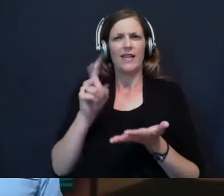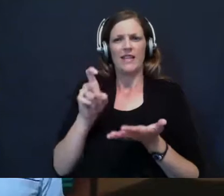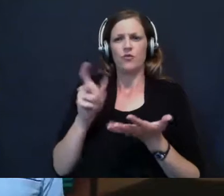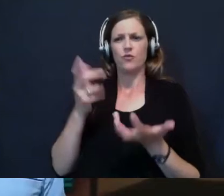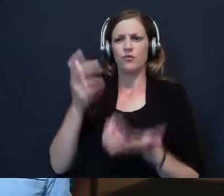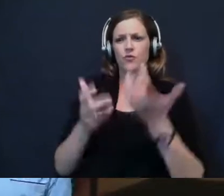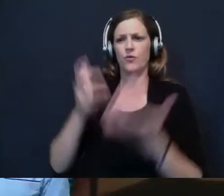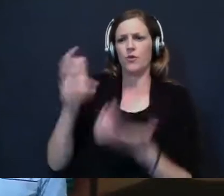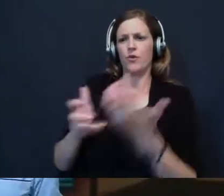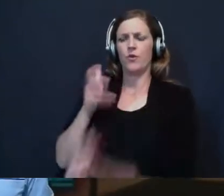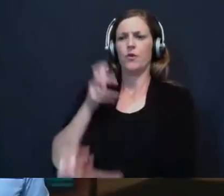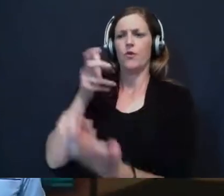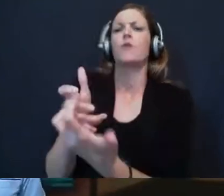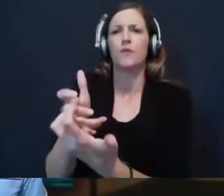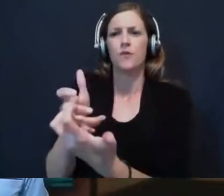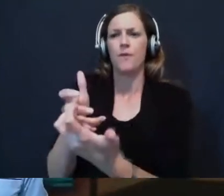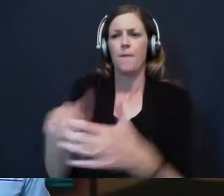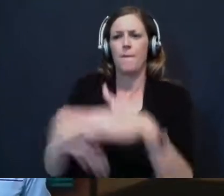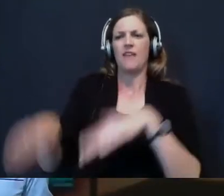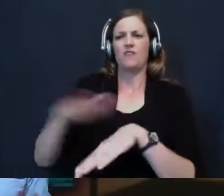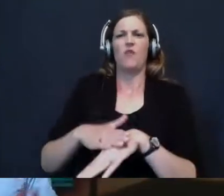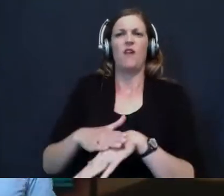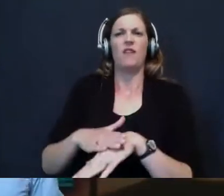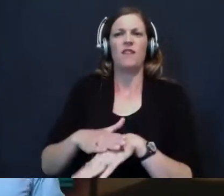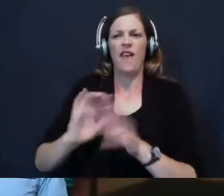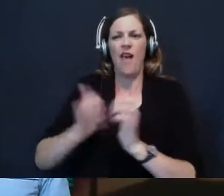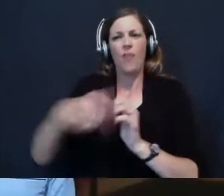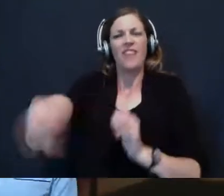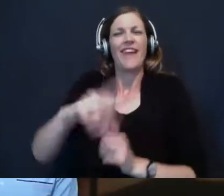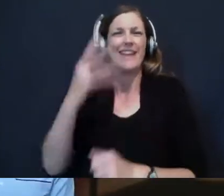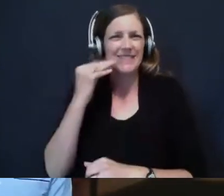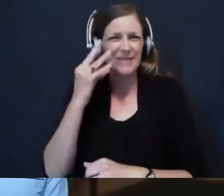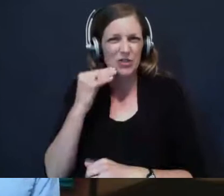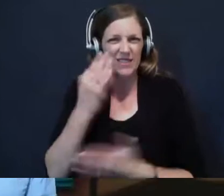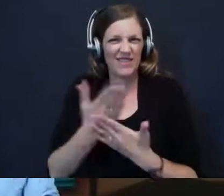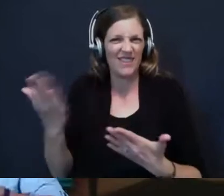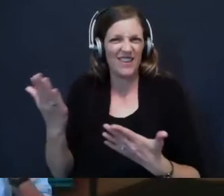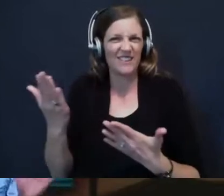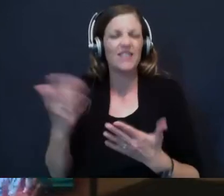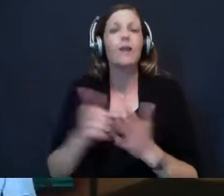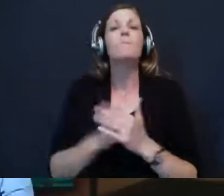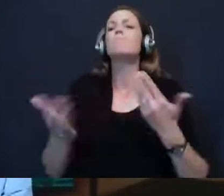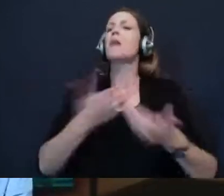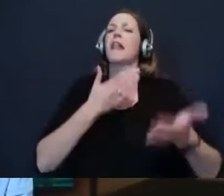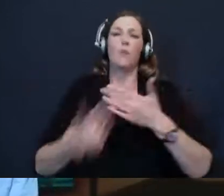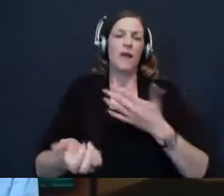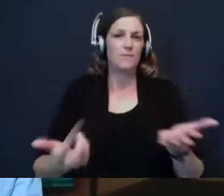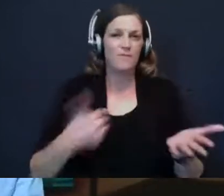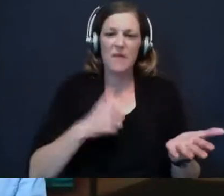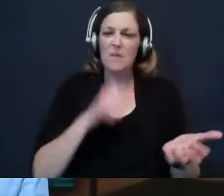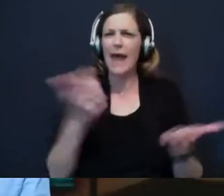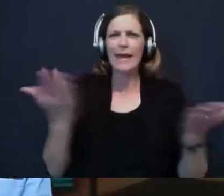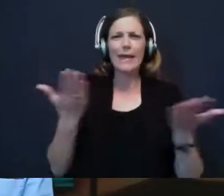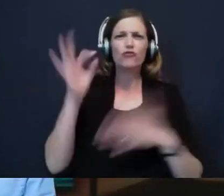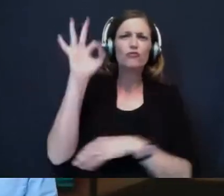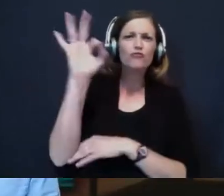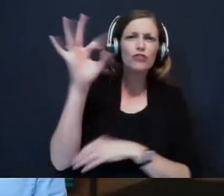based on how they experience those types of things so that they can be more effective. But regardless, I'm not here to talk to you